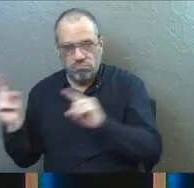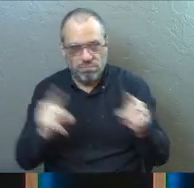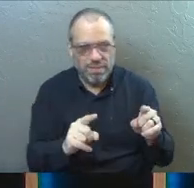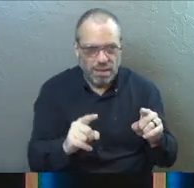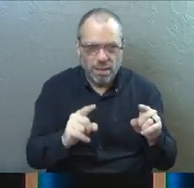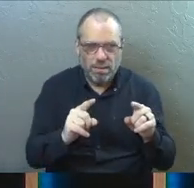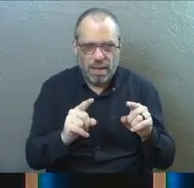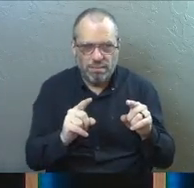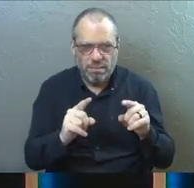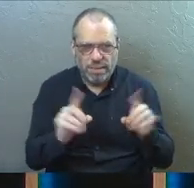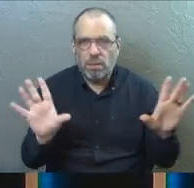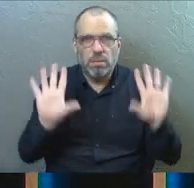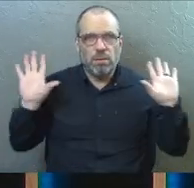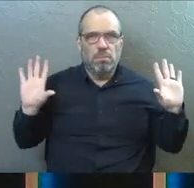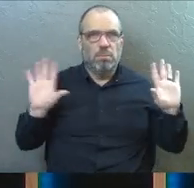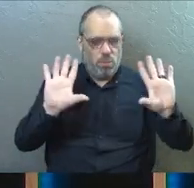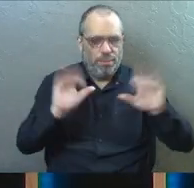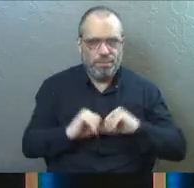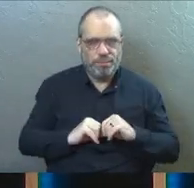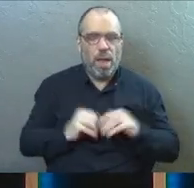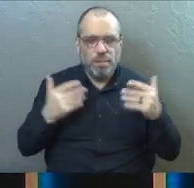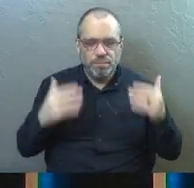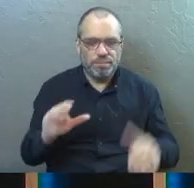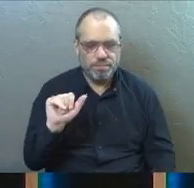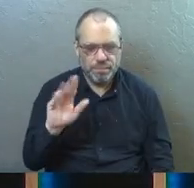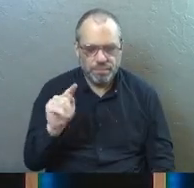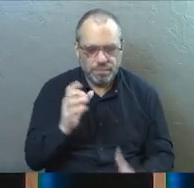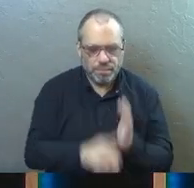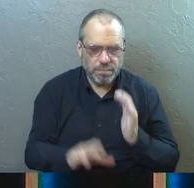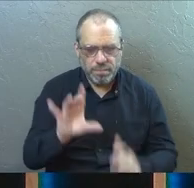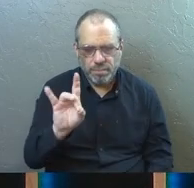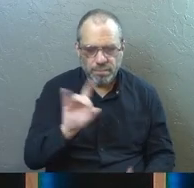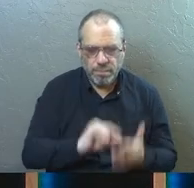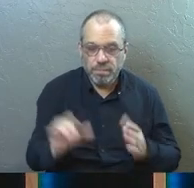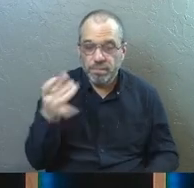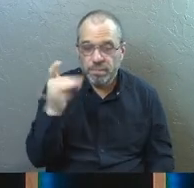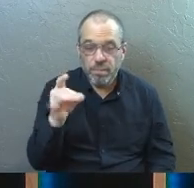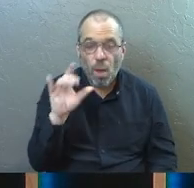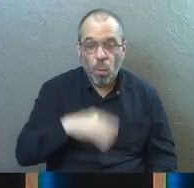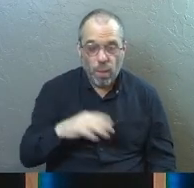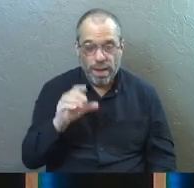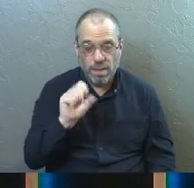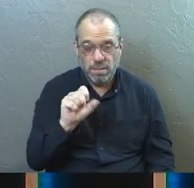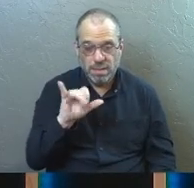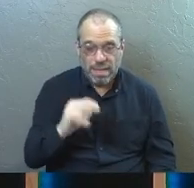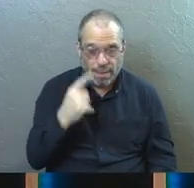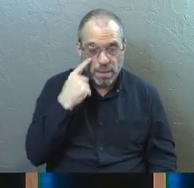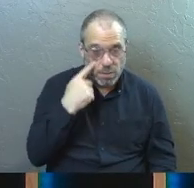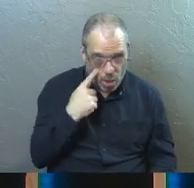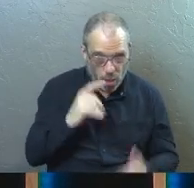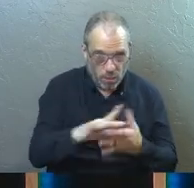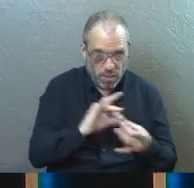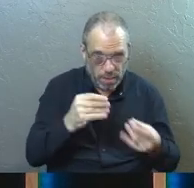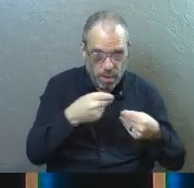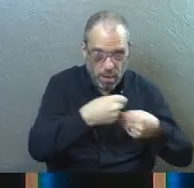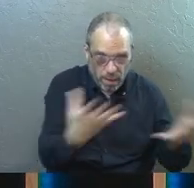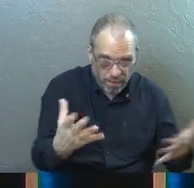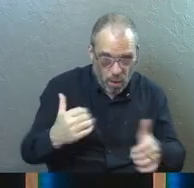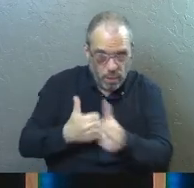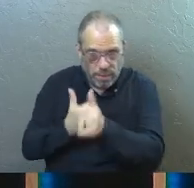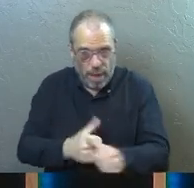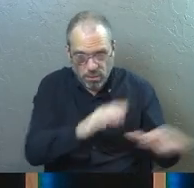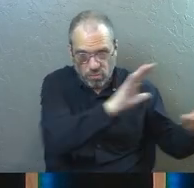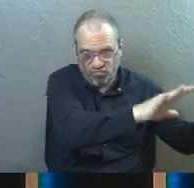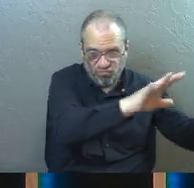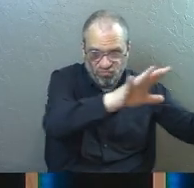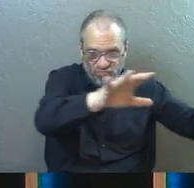I'm just going to leave that there. We'll keep moving. Um, Acts chapter 8 verse 18. When Simon saw that the spirit was given, when the apostles